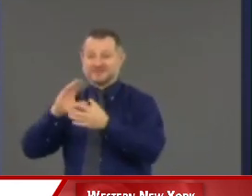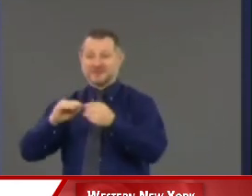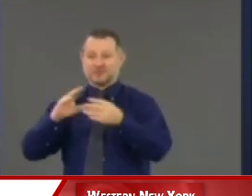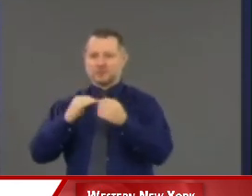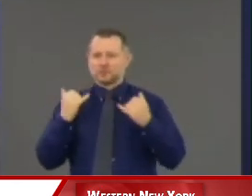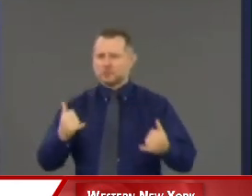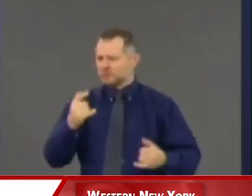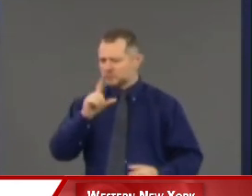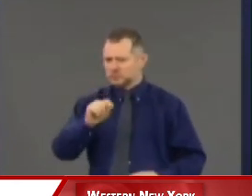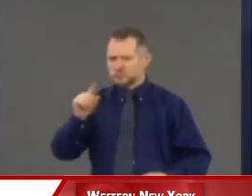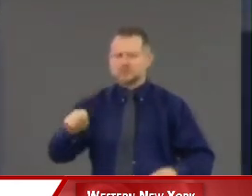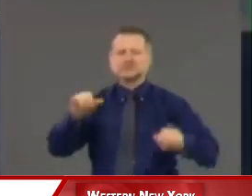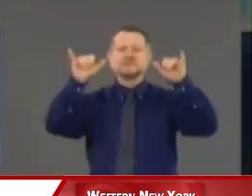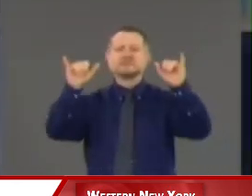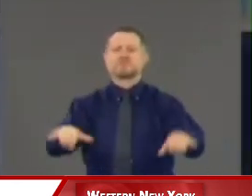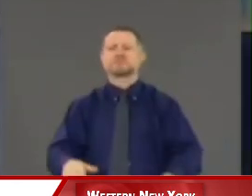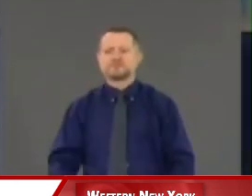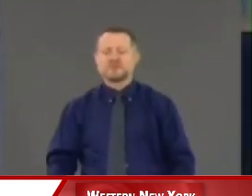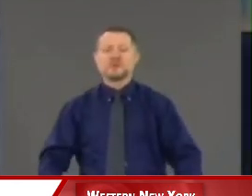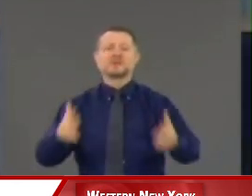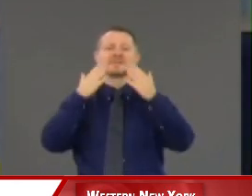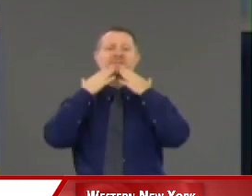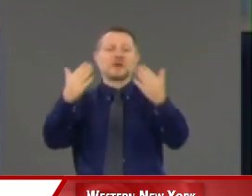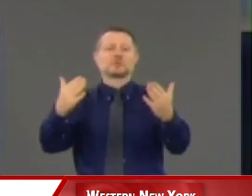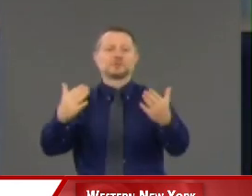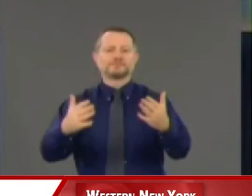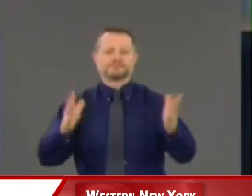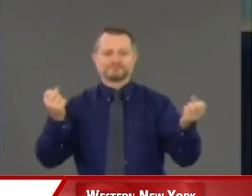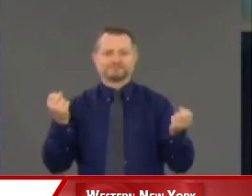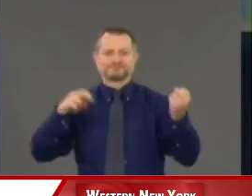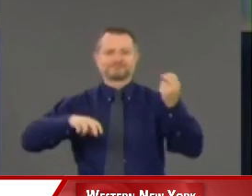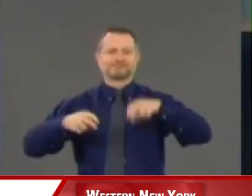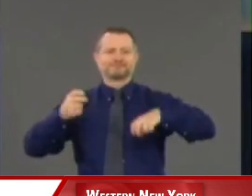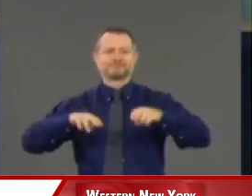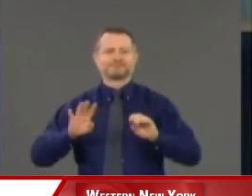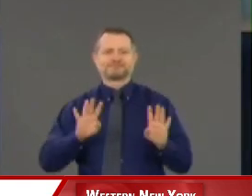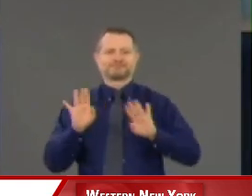Thank you very much, guys. Thank you, guys.